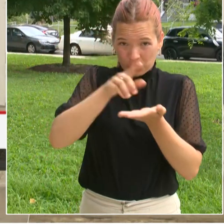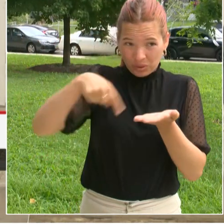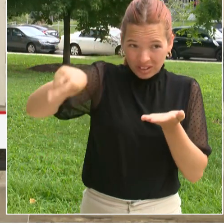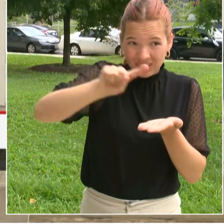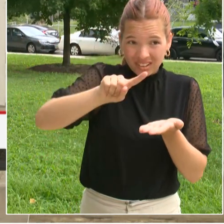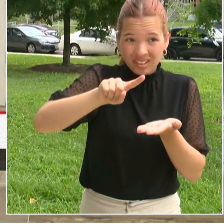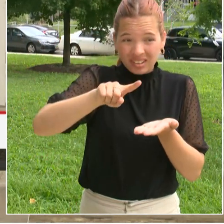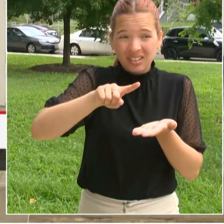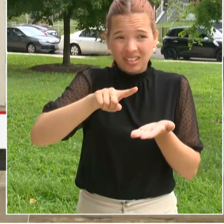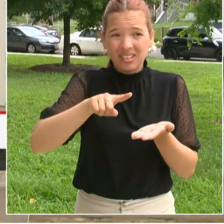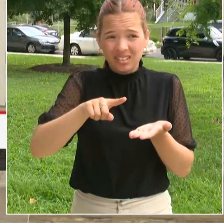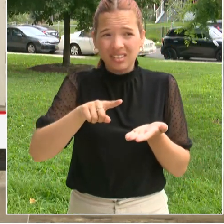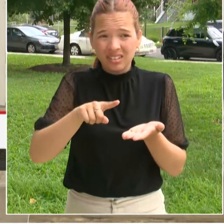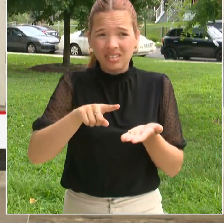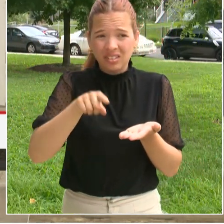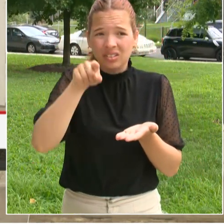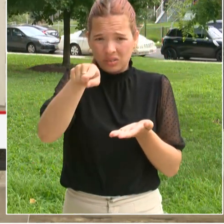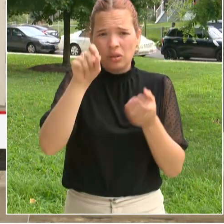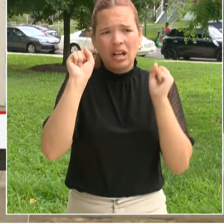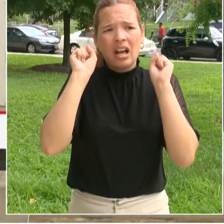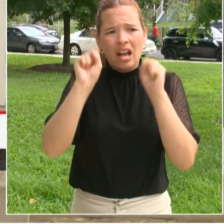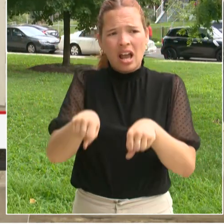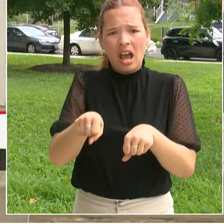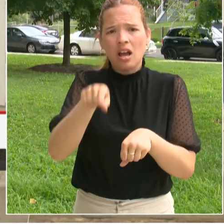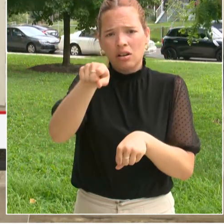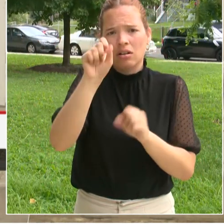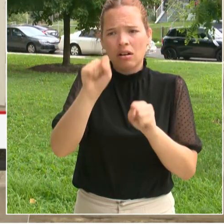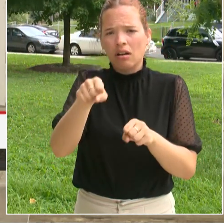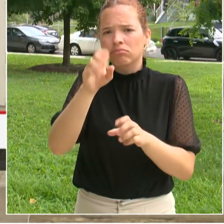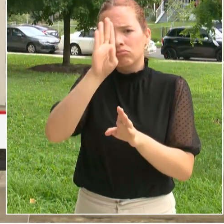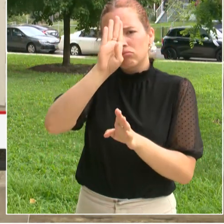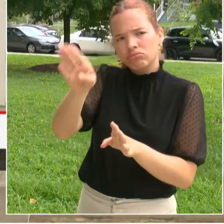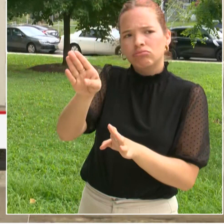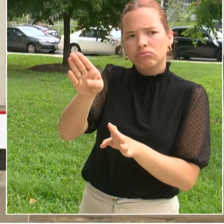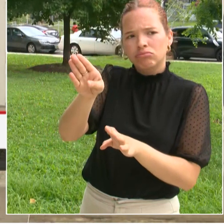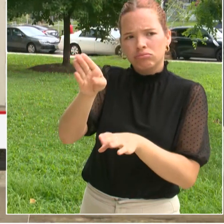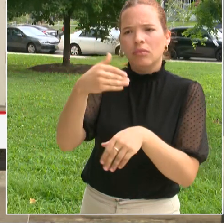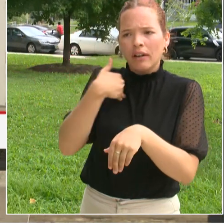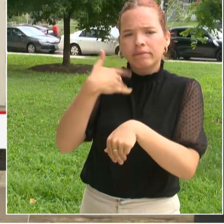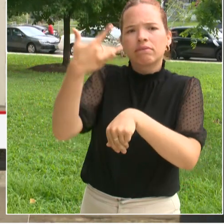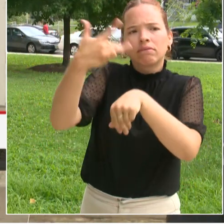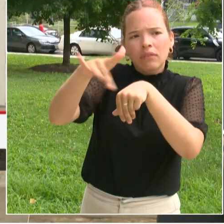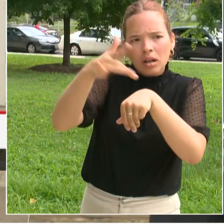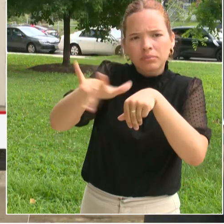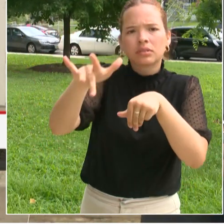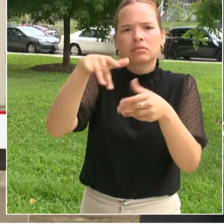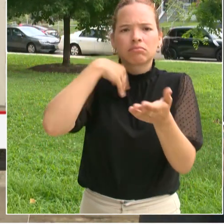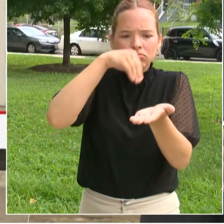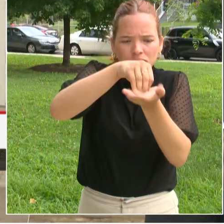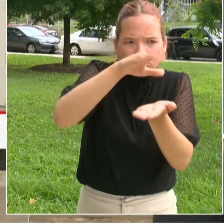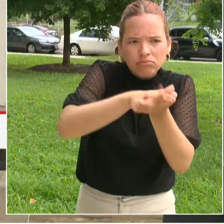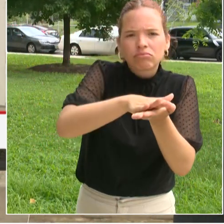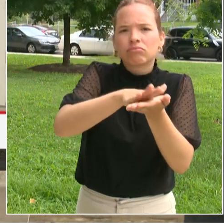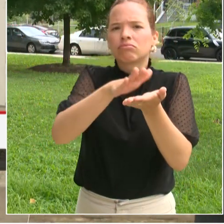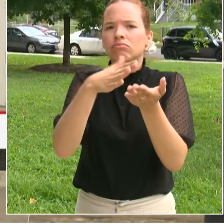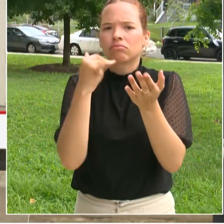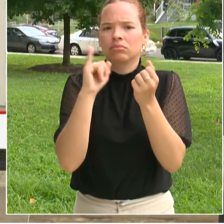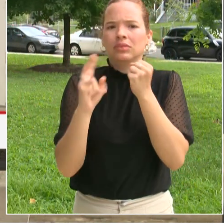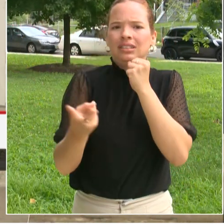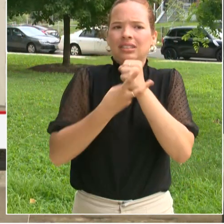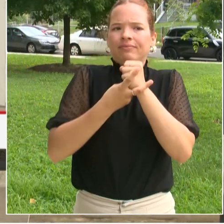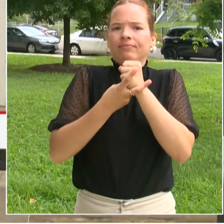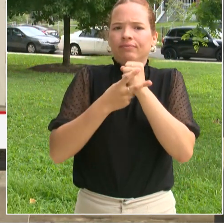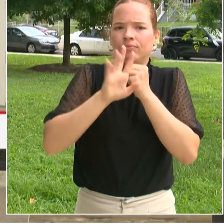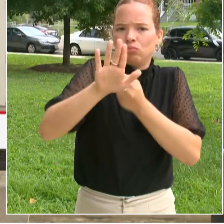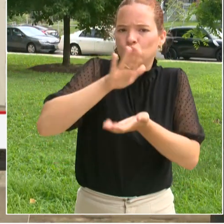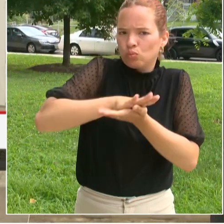do so and that data will be then available in your student's child health record and is transmitted and stored in compliance with all federal